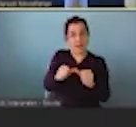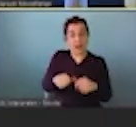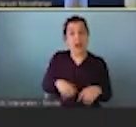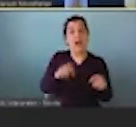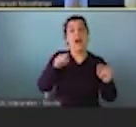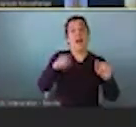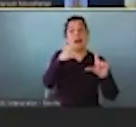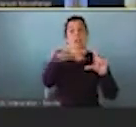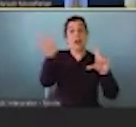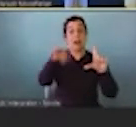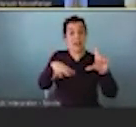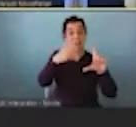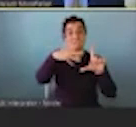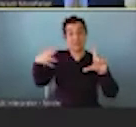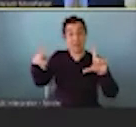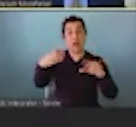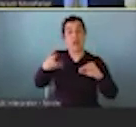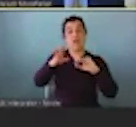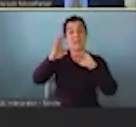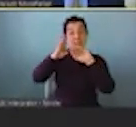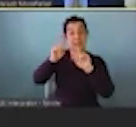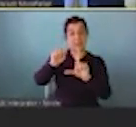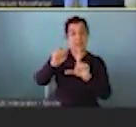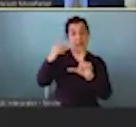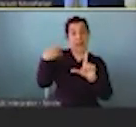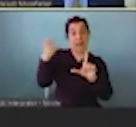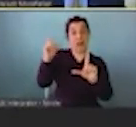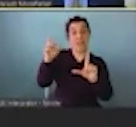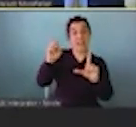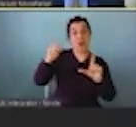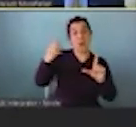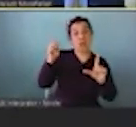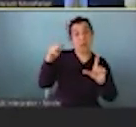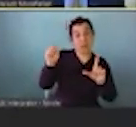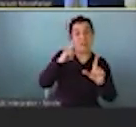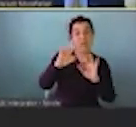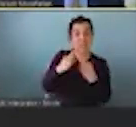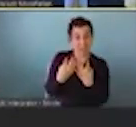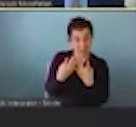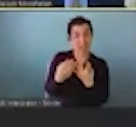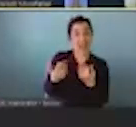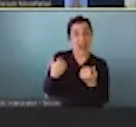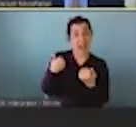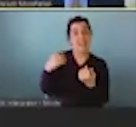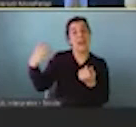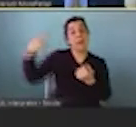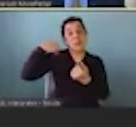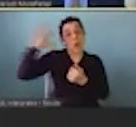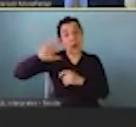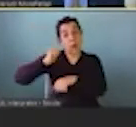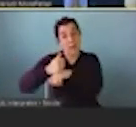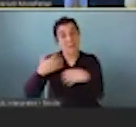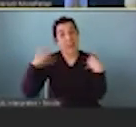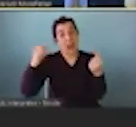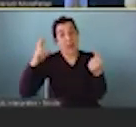shows you is the rising health care premiums for families who have employer based health care premiums by